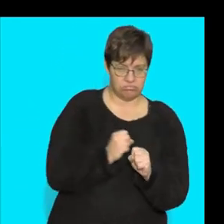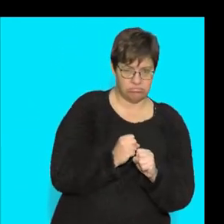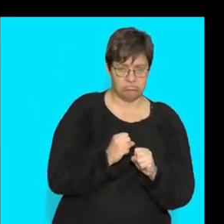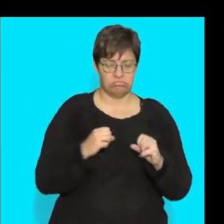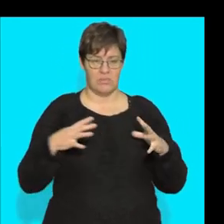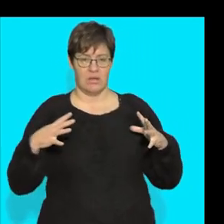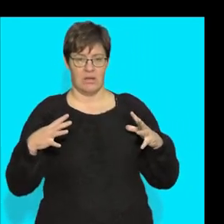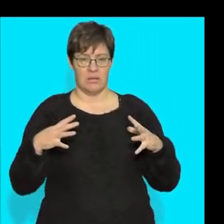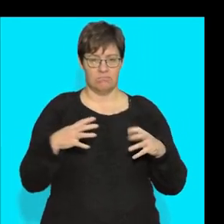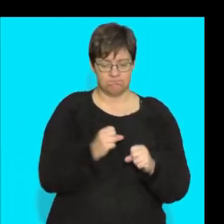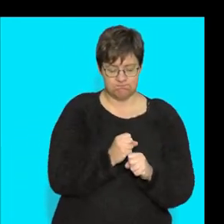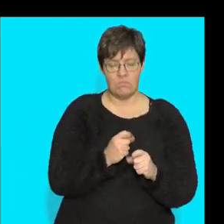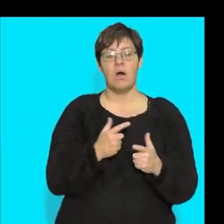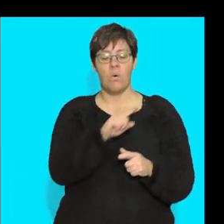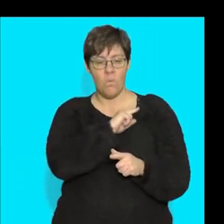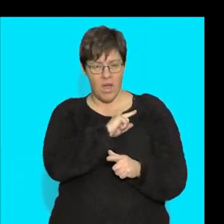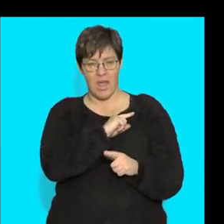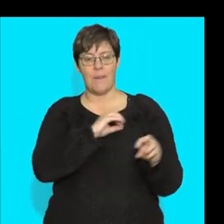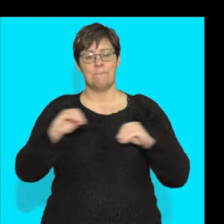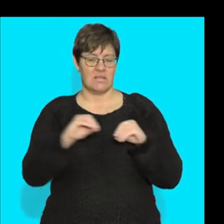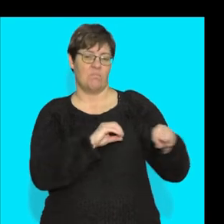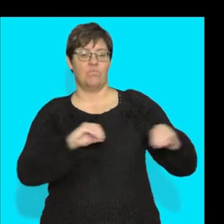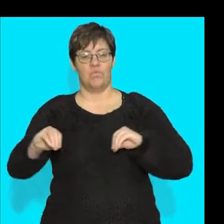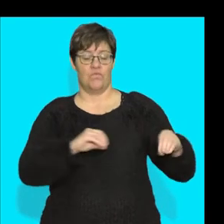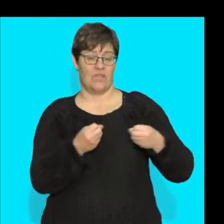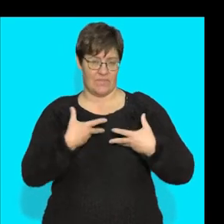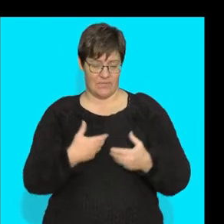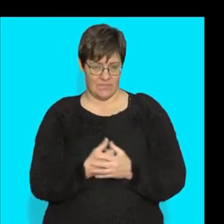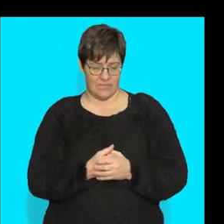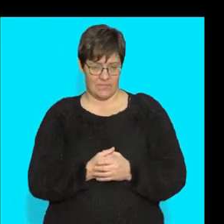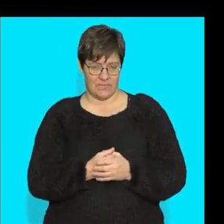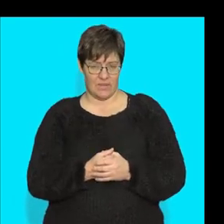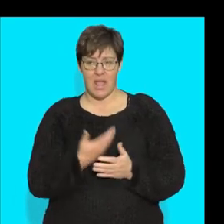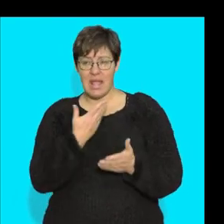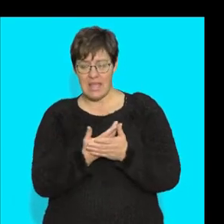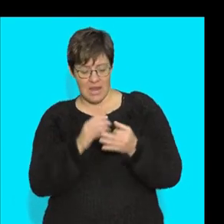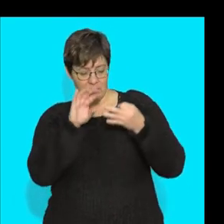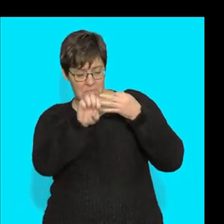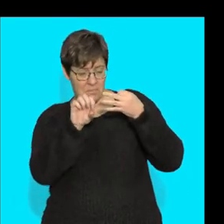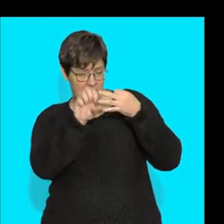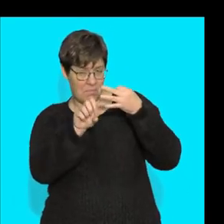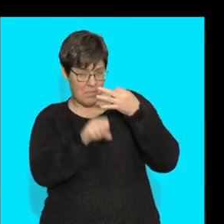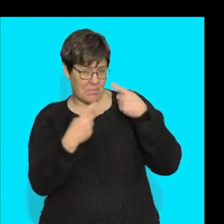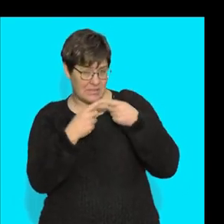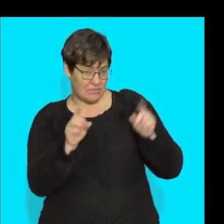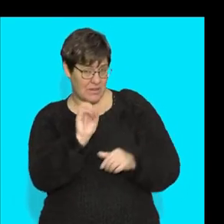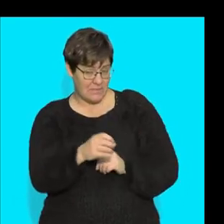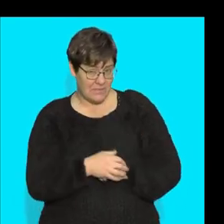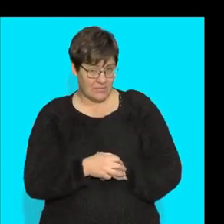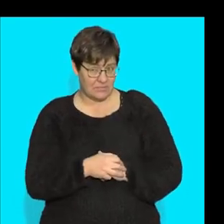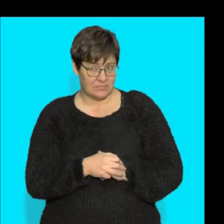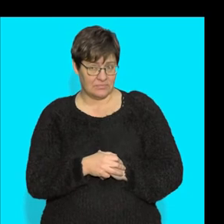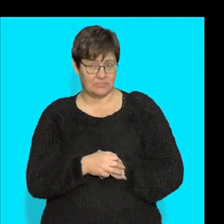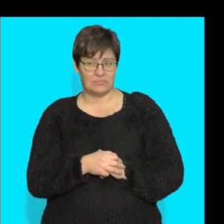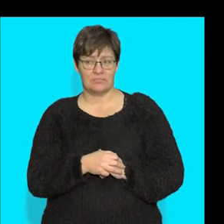Muscles need to bring about movement. Are you able to differentiate between the three